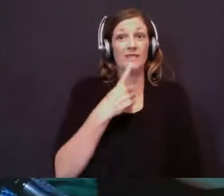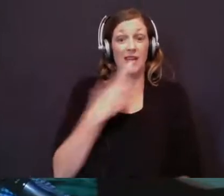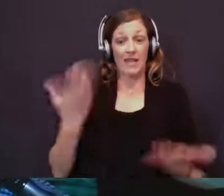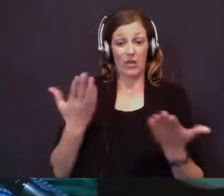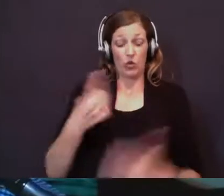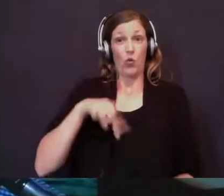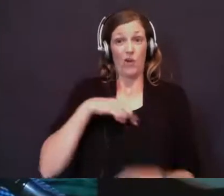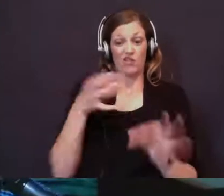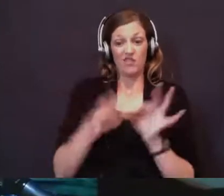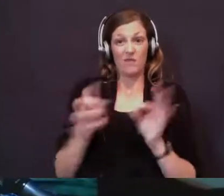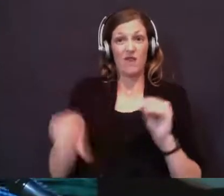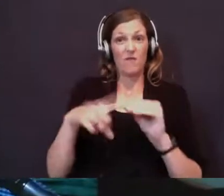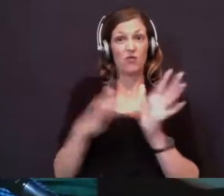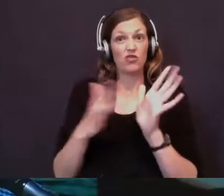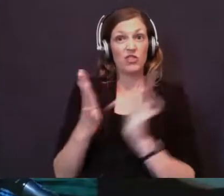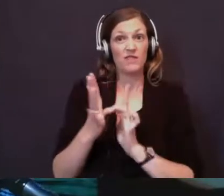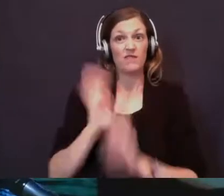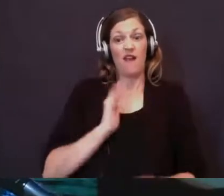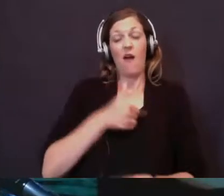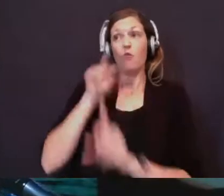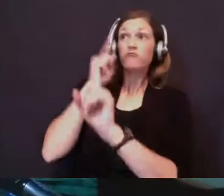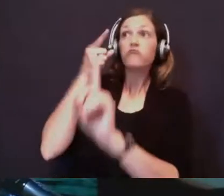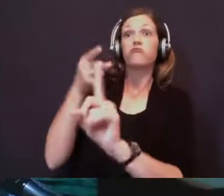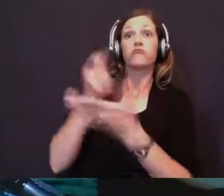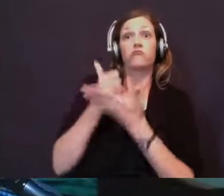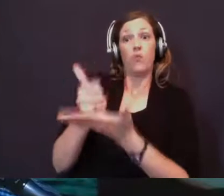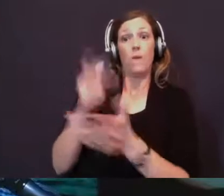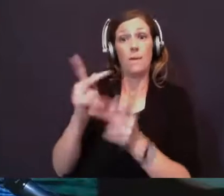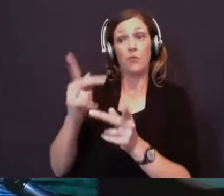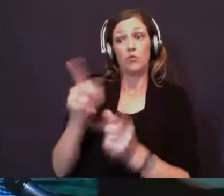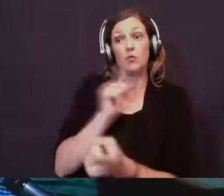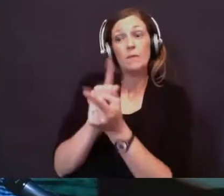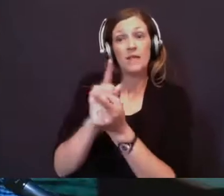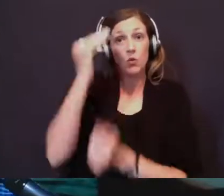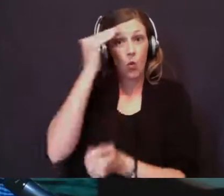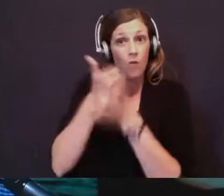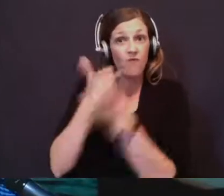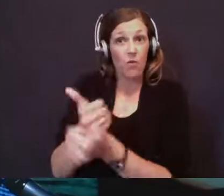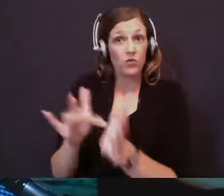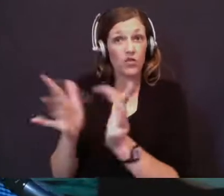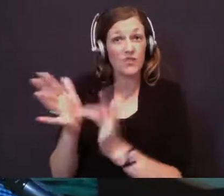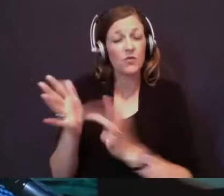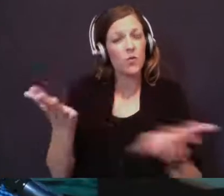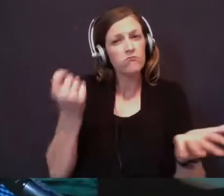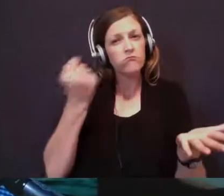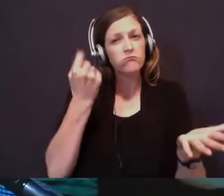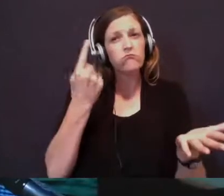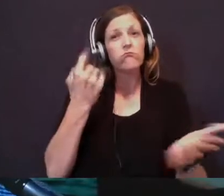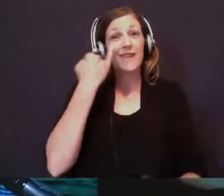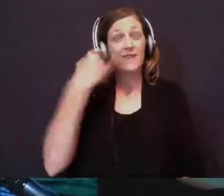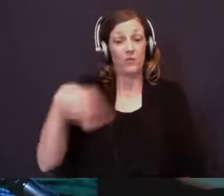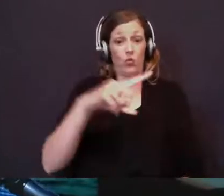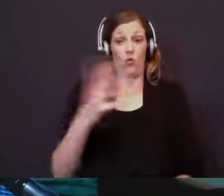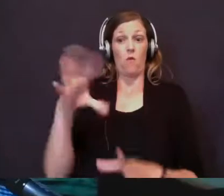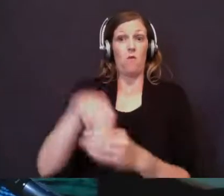simply about Jesus and that our mission is to help people to meet, know, and to follow Jesus. And so listen, if you are part of